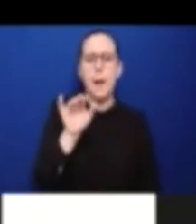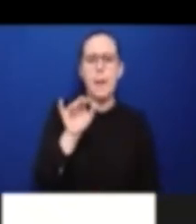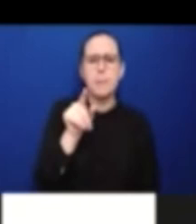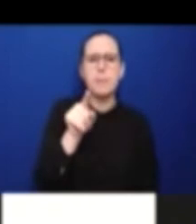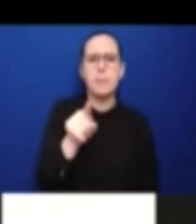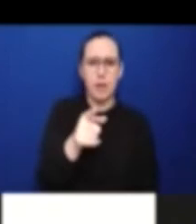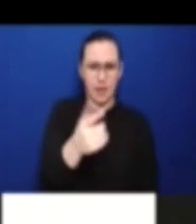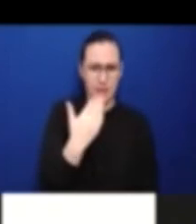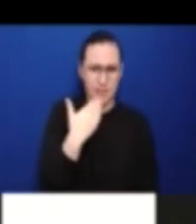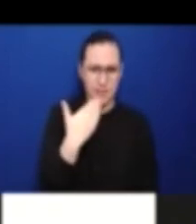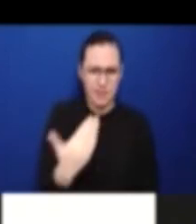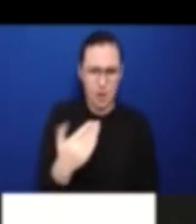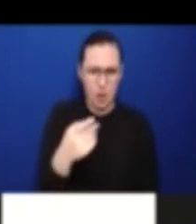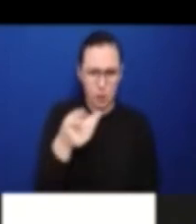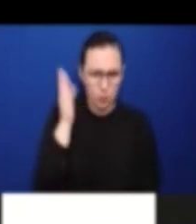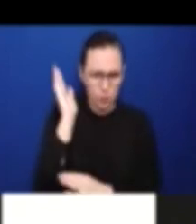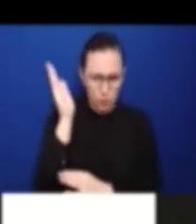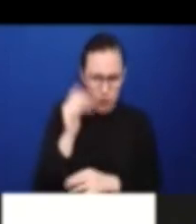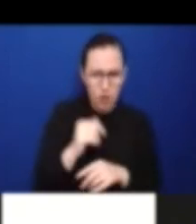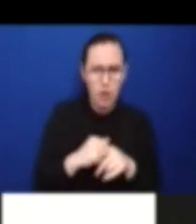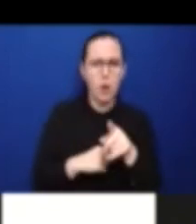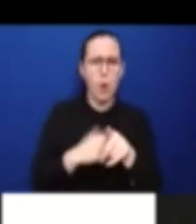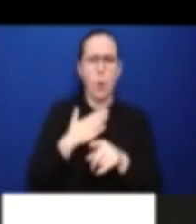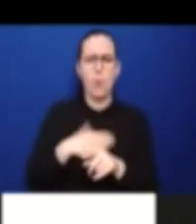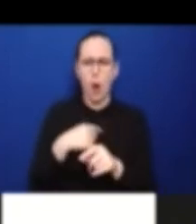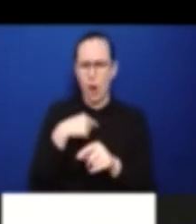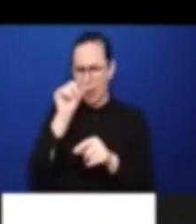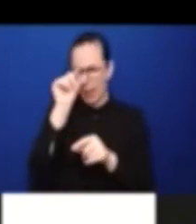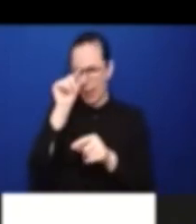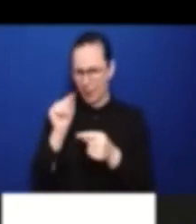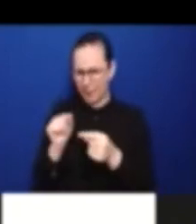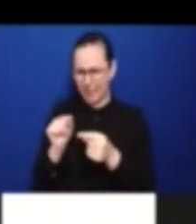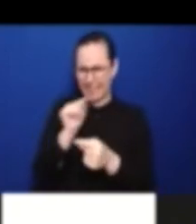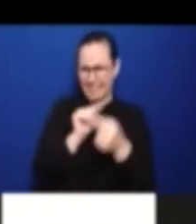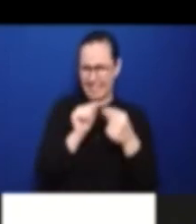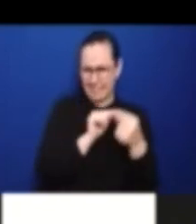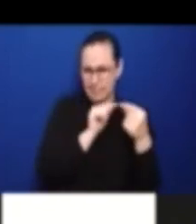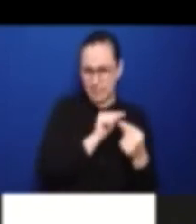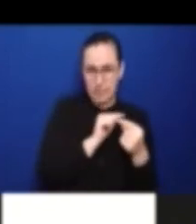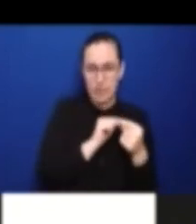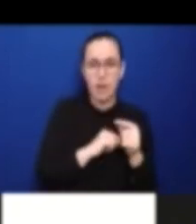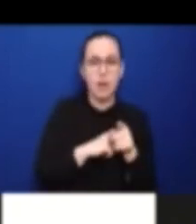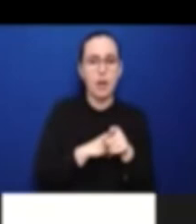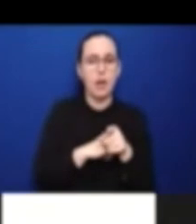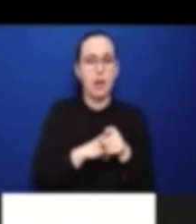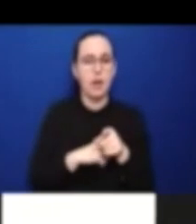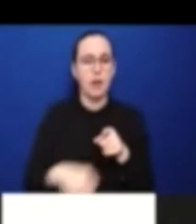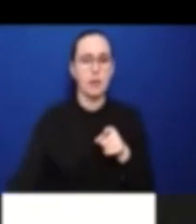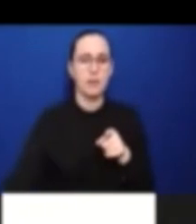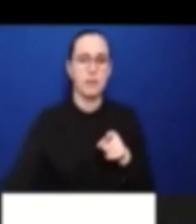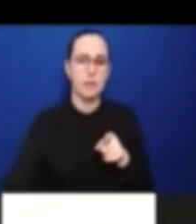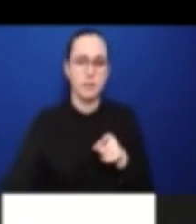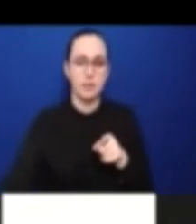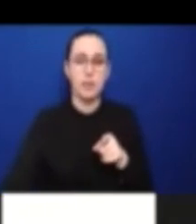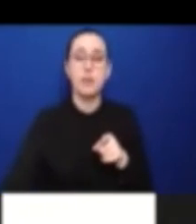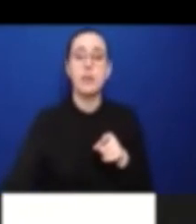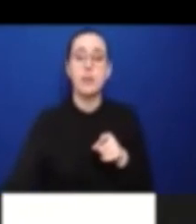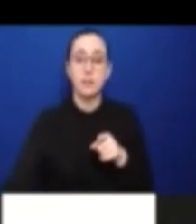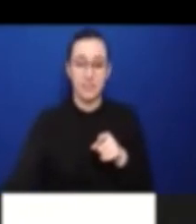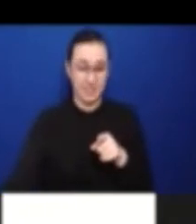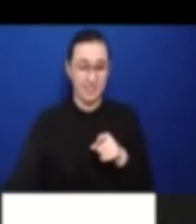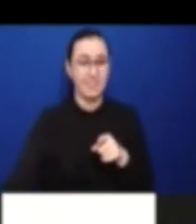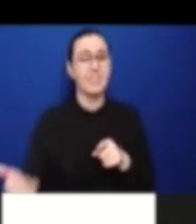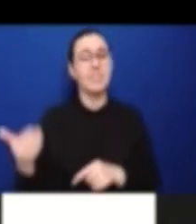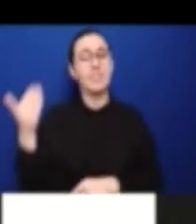And I just wanted to go back a step further on this. Because in the mid 90s, I was involved in a